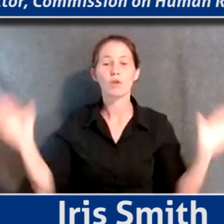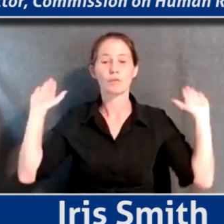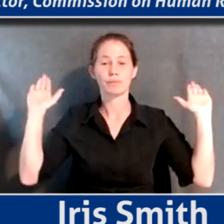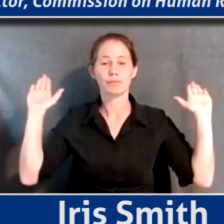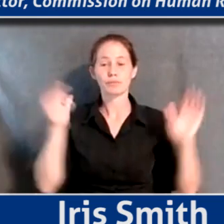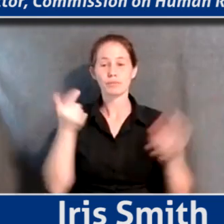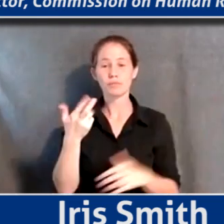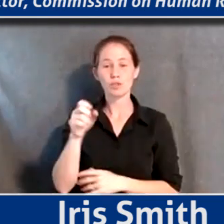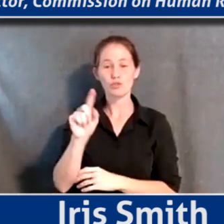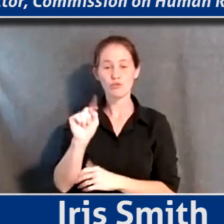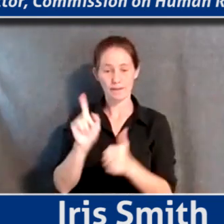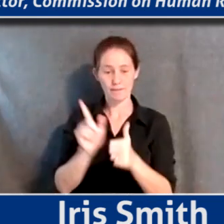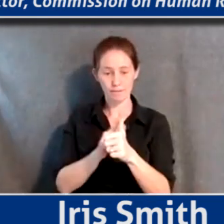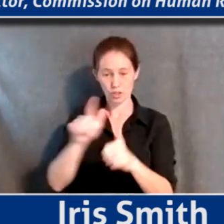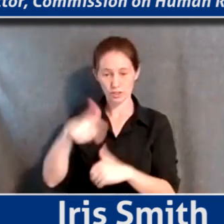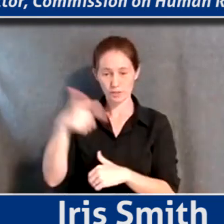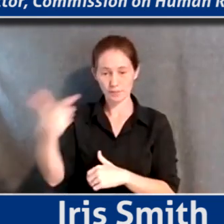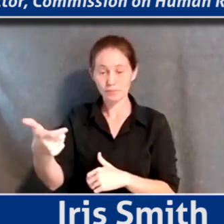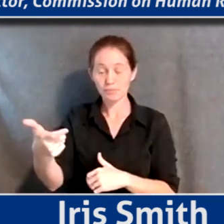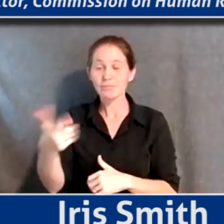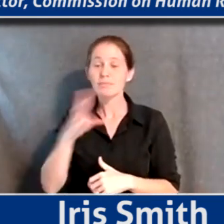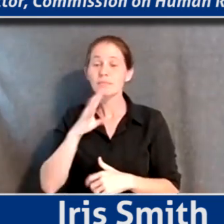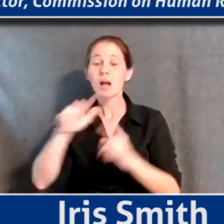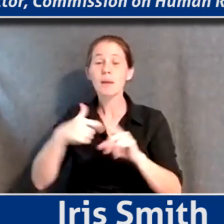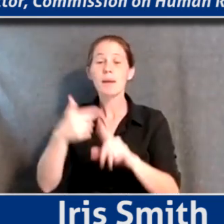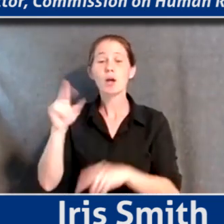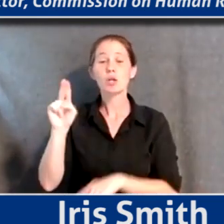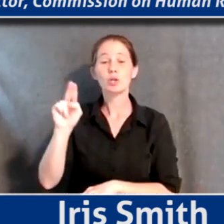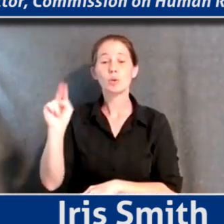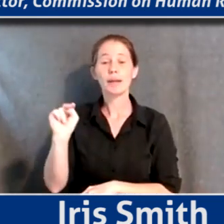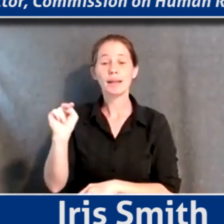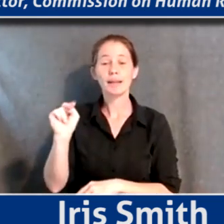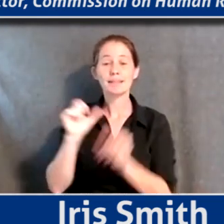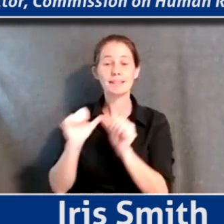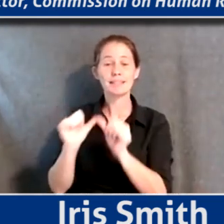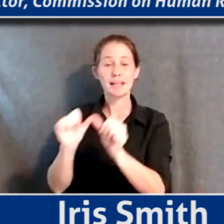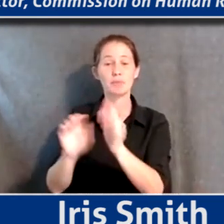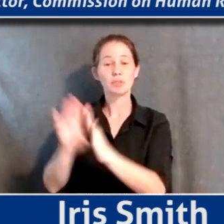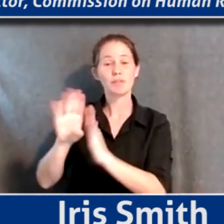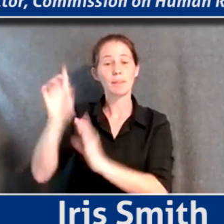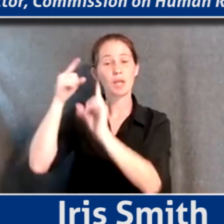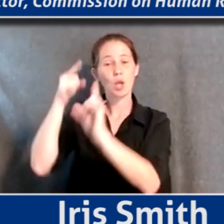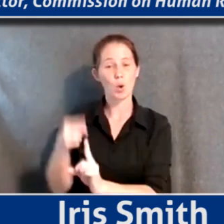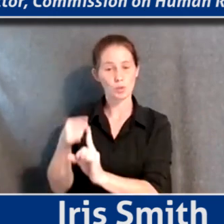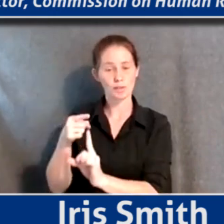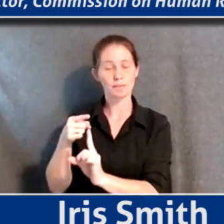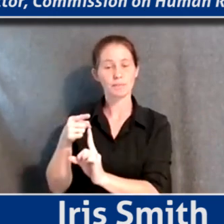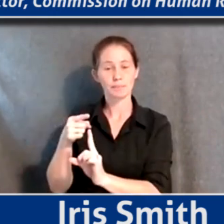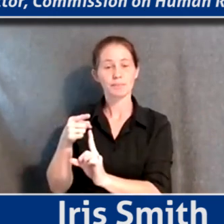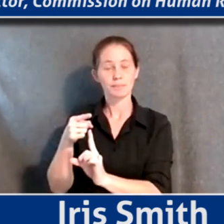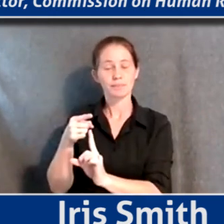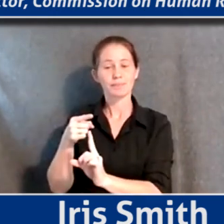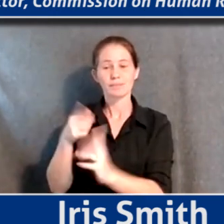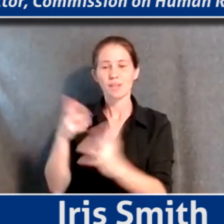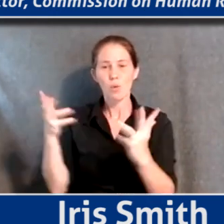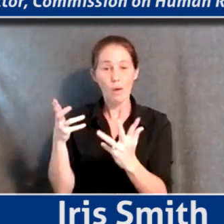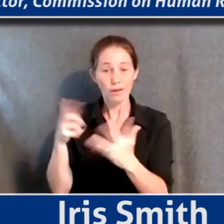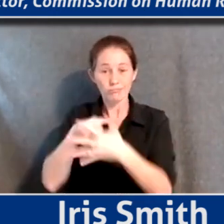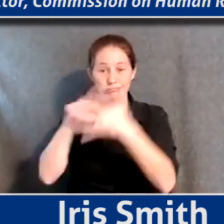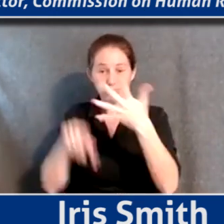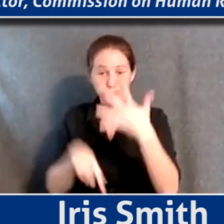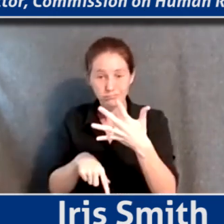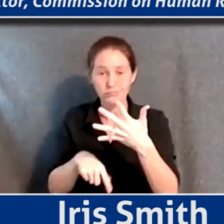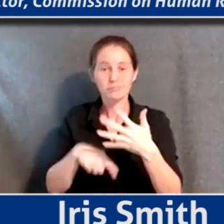Grant, I'm going to go to you first, sir. We're going to talk about the UN Sustainable Development Goals. What are they and